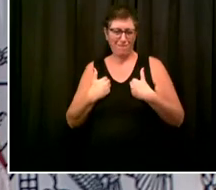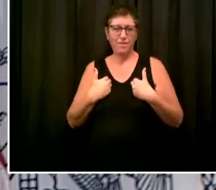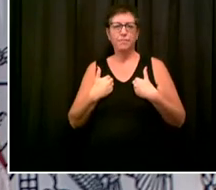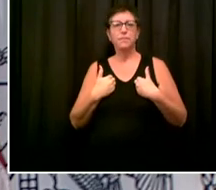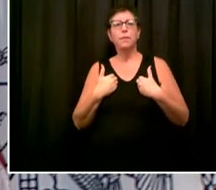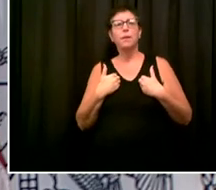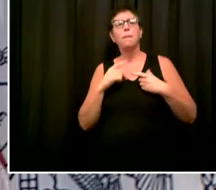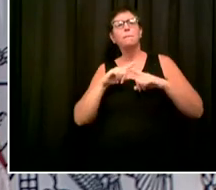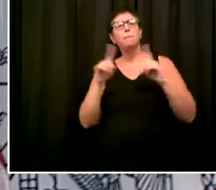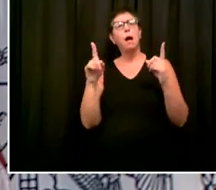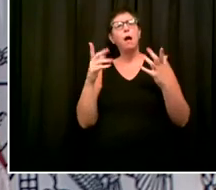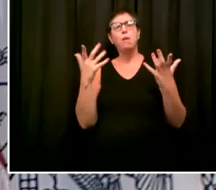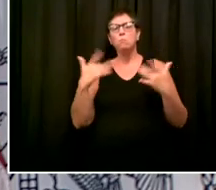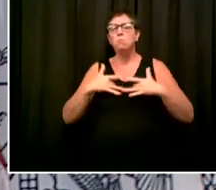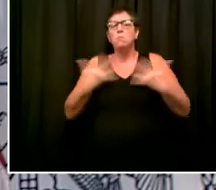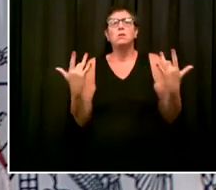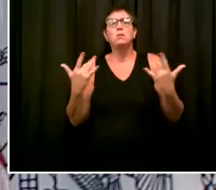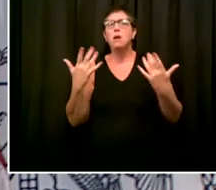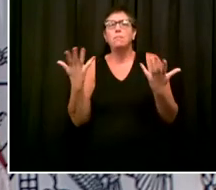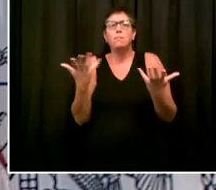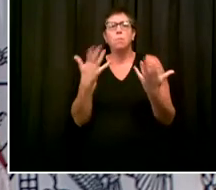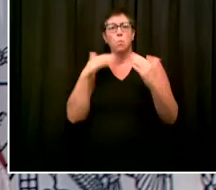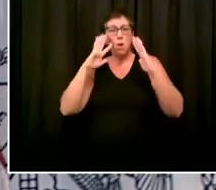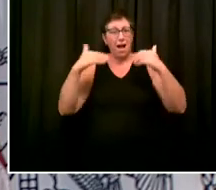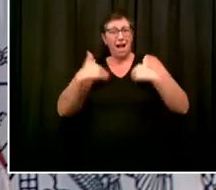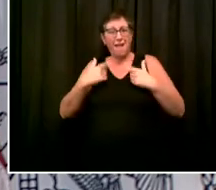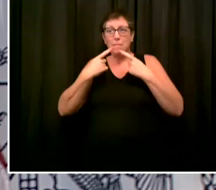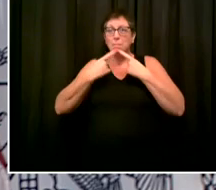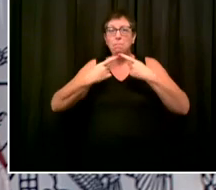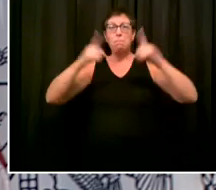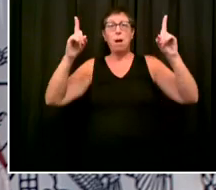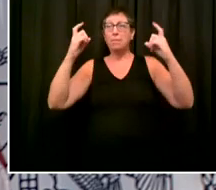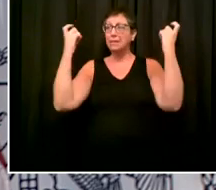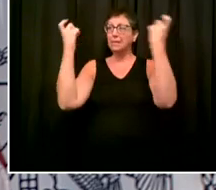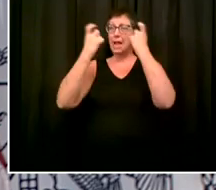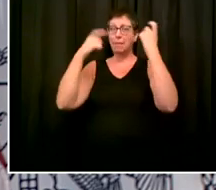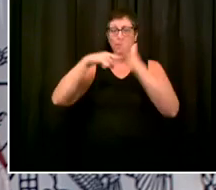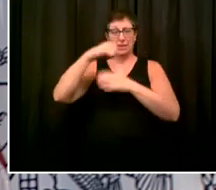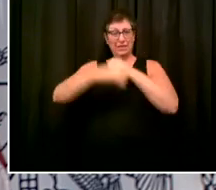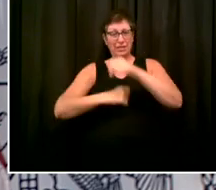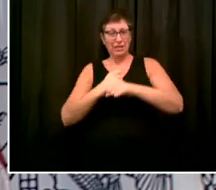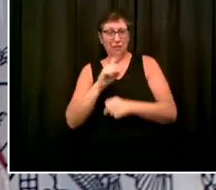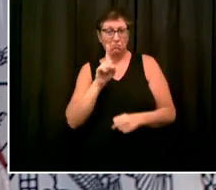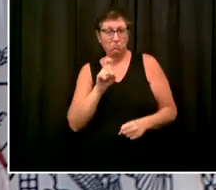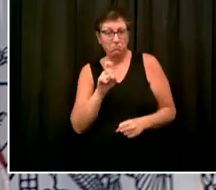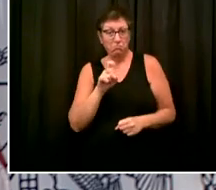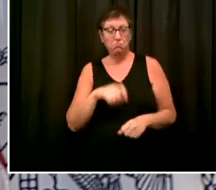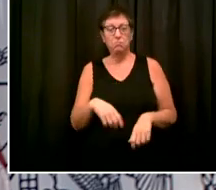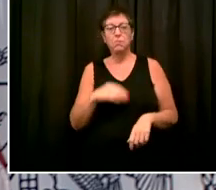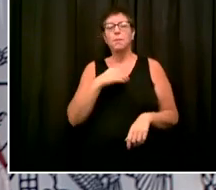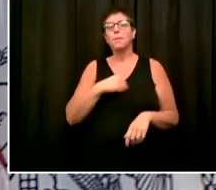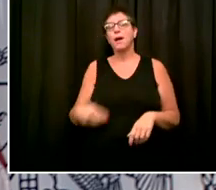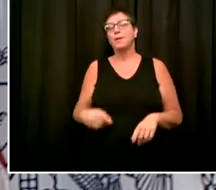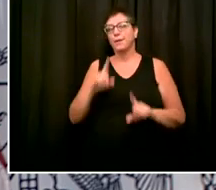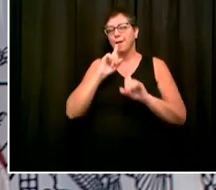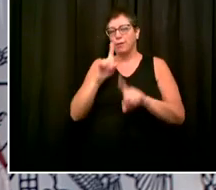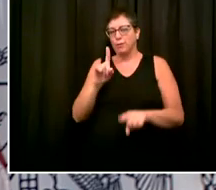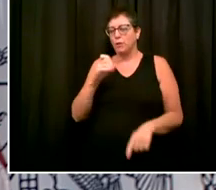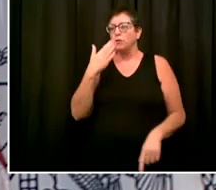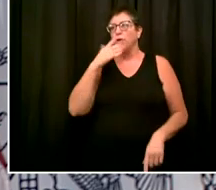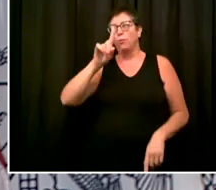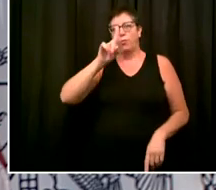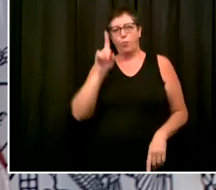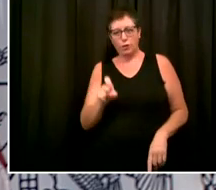during those celebrations? It's an important question. I know that as per usual,